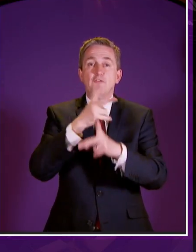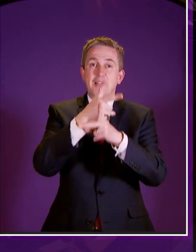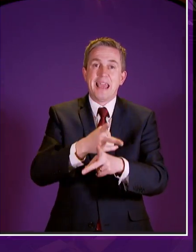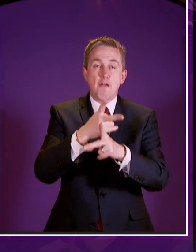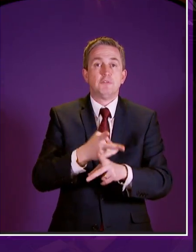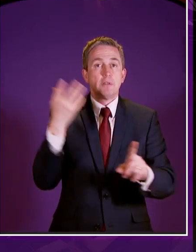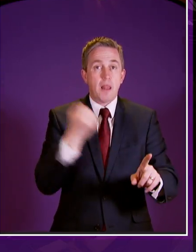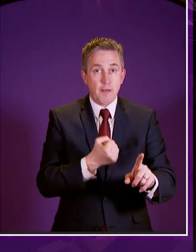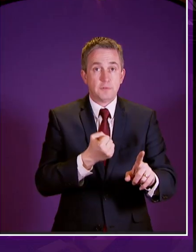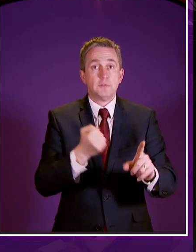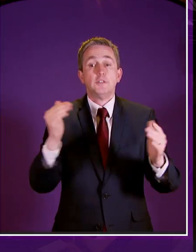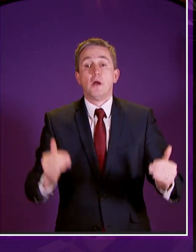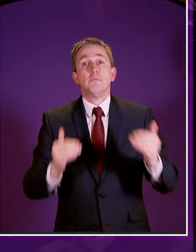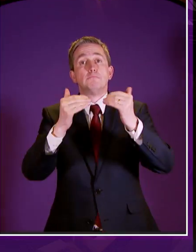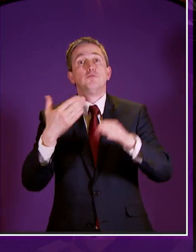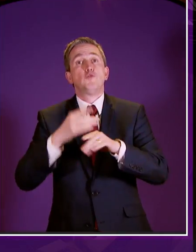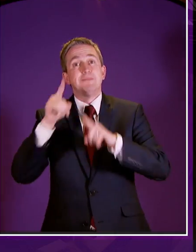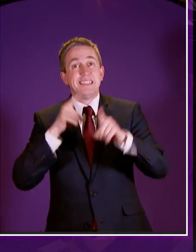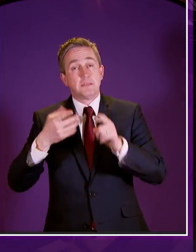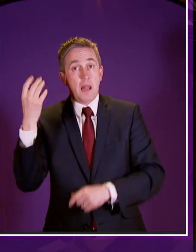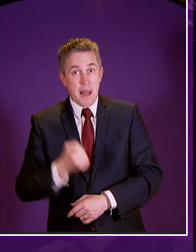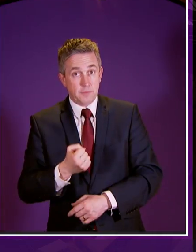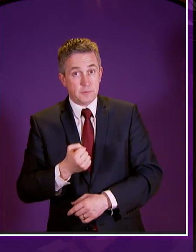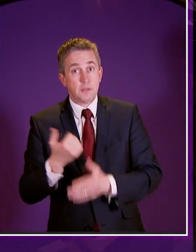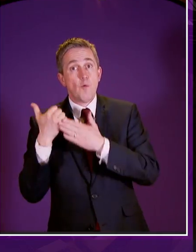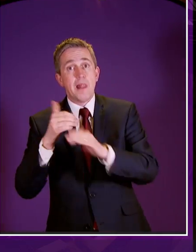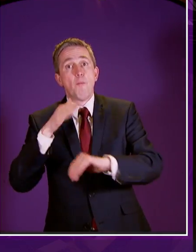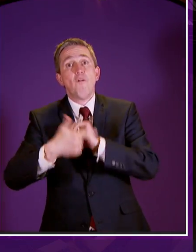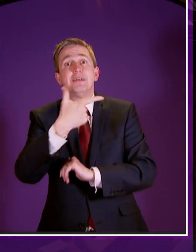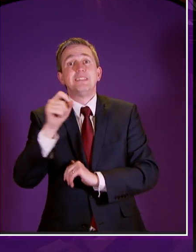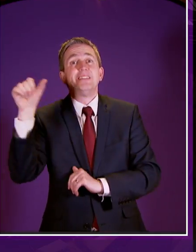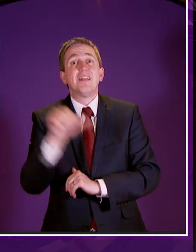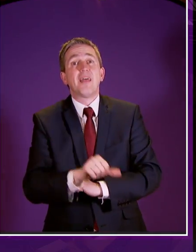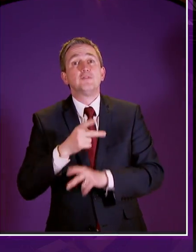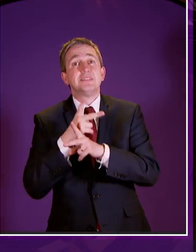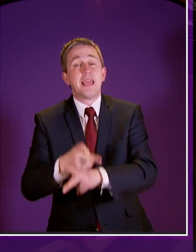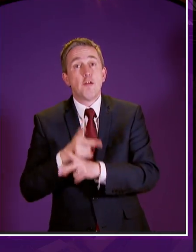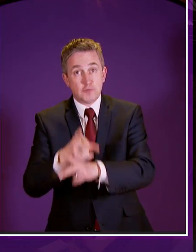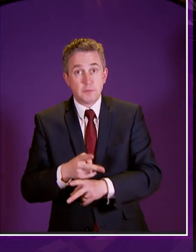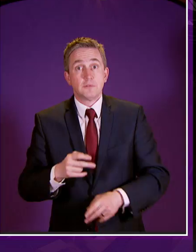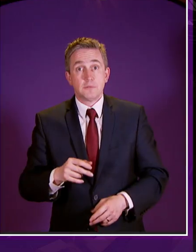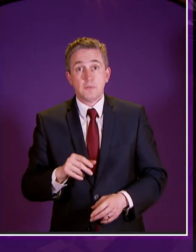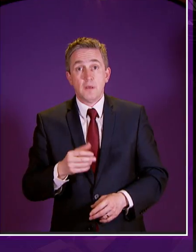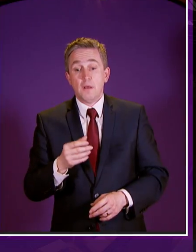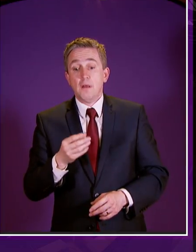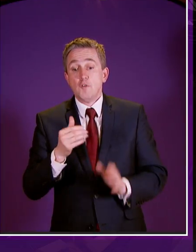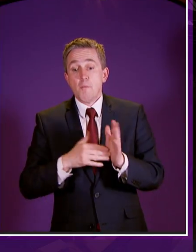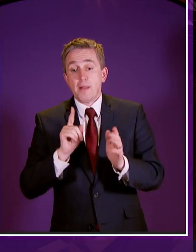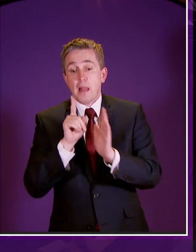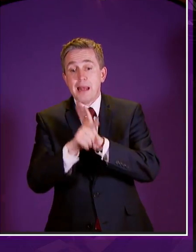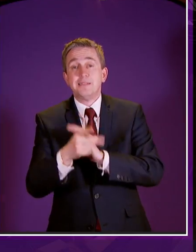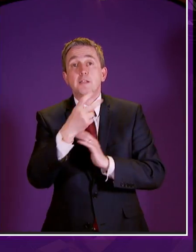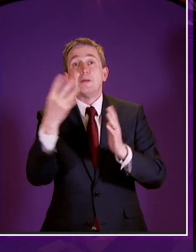take it to the same level as job seekers allowance and benefiting over 70 000 carers then only a few months later